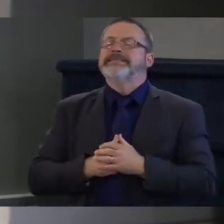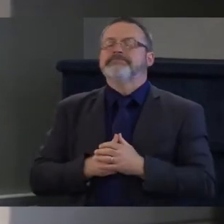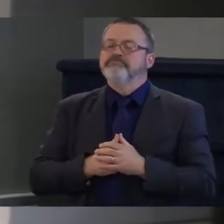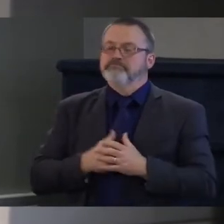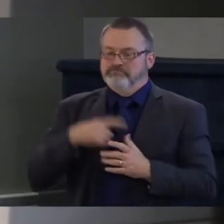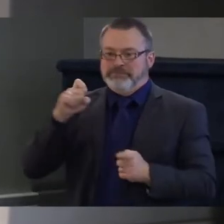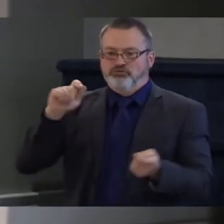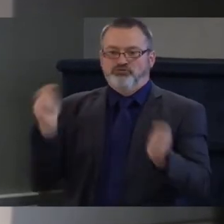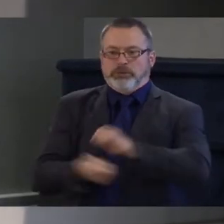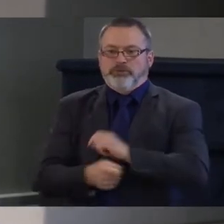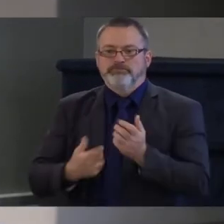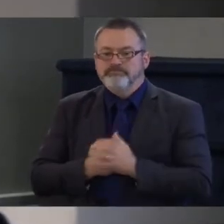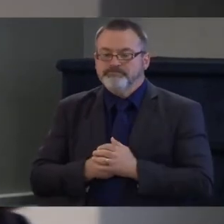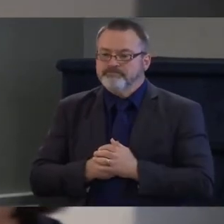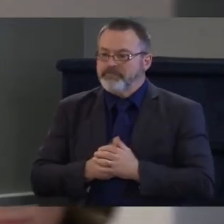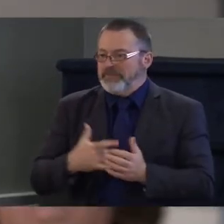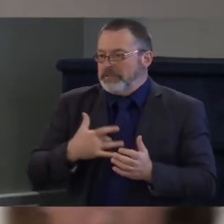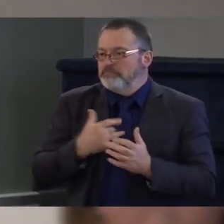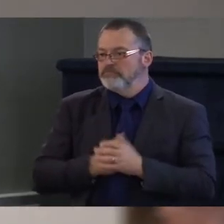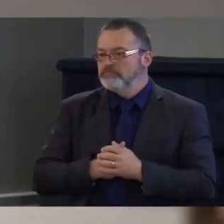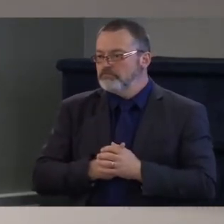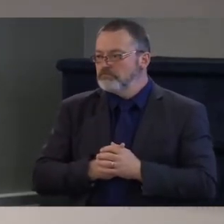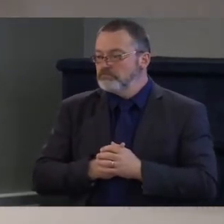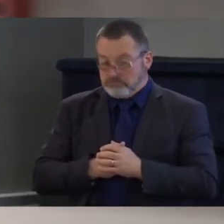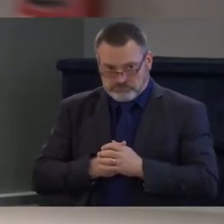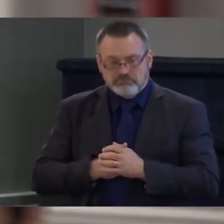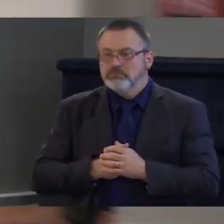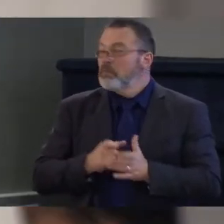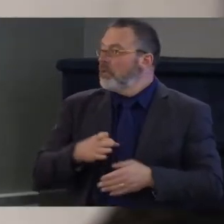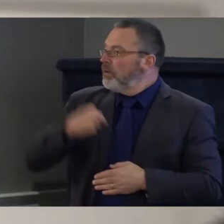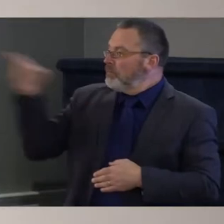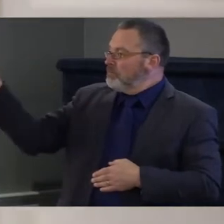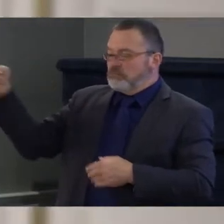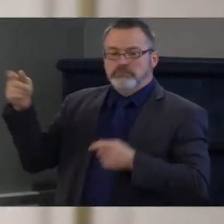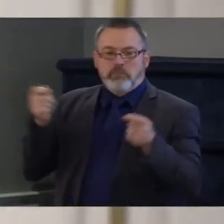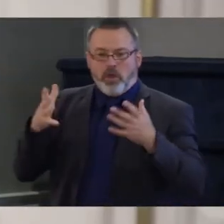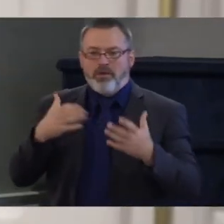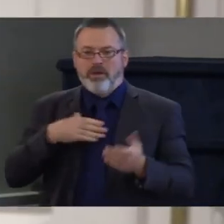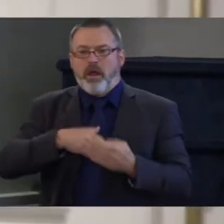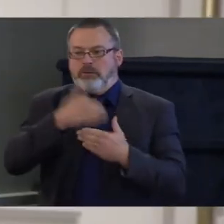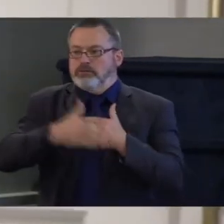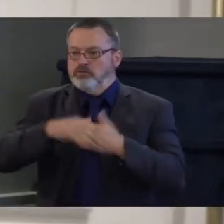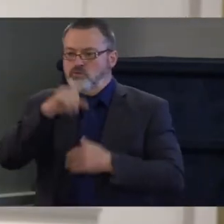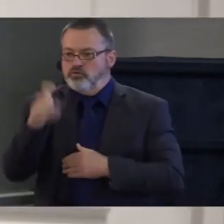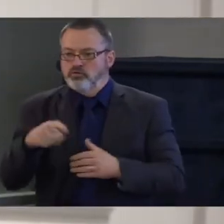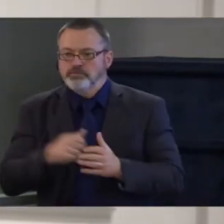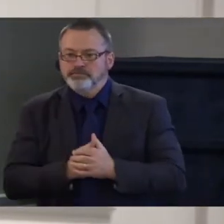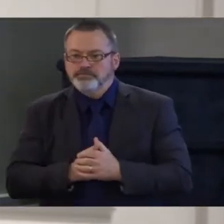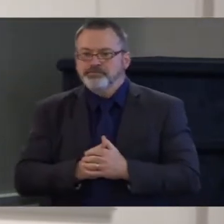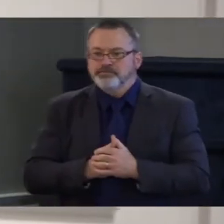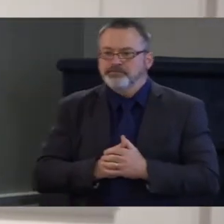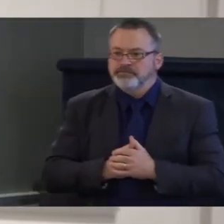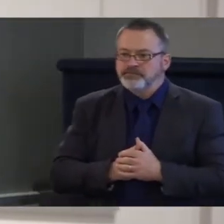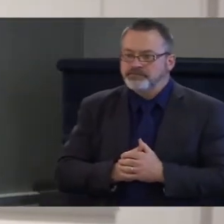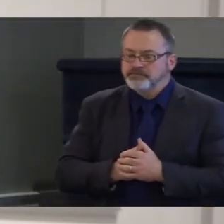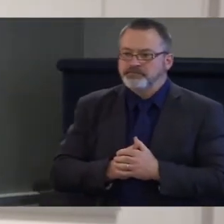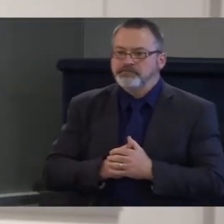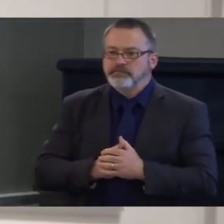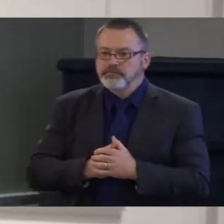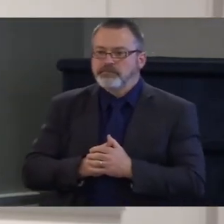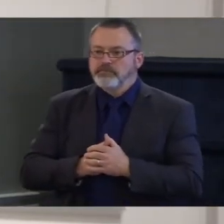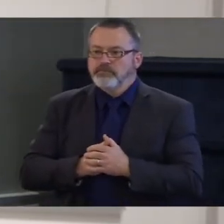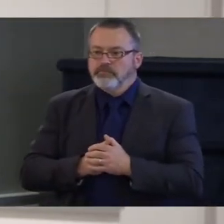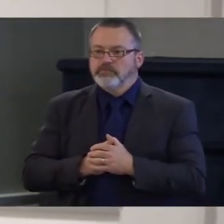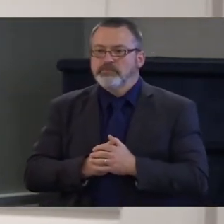Next question. If elected, how would you advocate, I apologize. If elected,